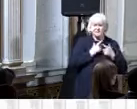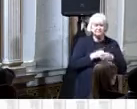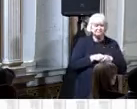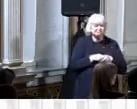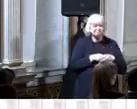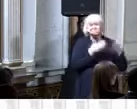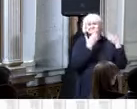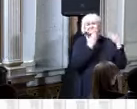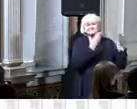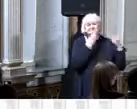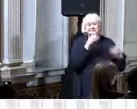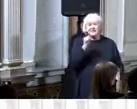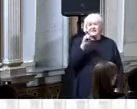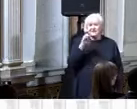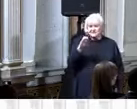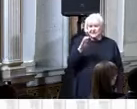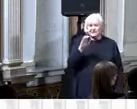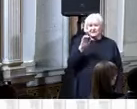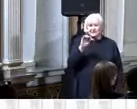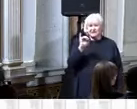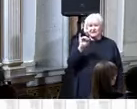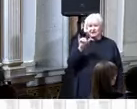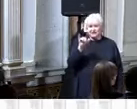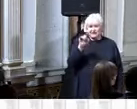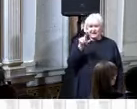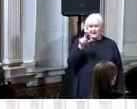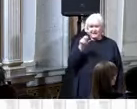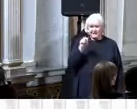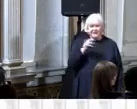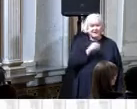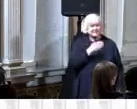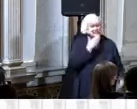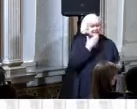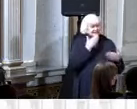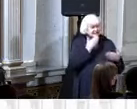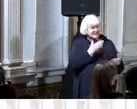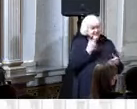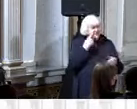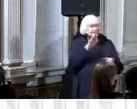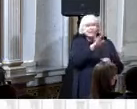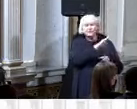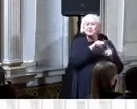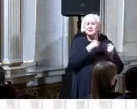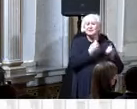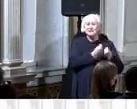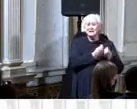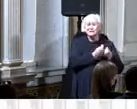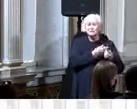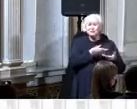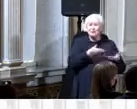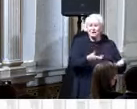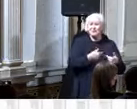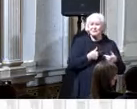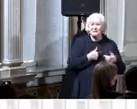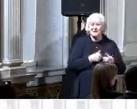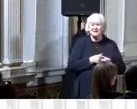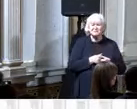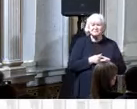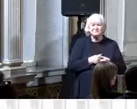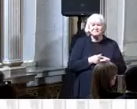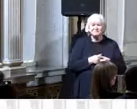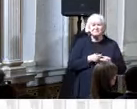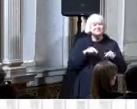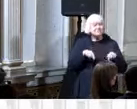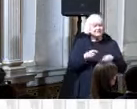Secretary Janet Yellen and extraordinary team you have assembled for welcoming here today in this historic moment